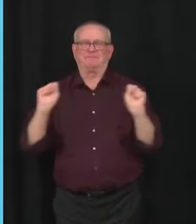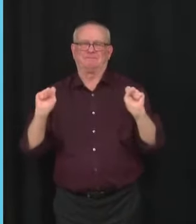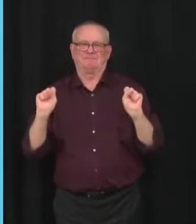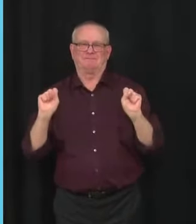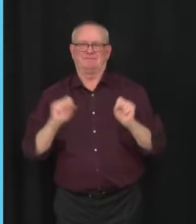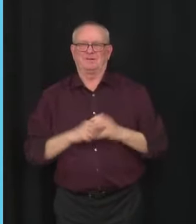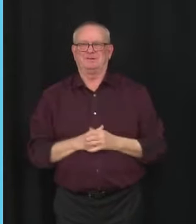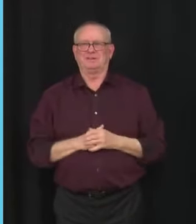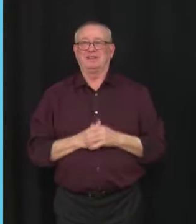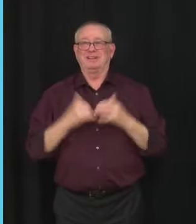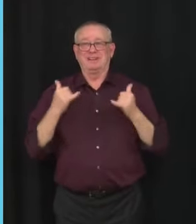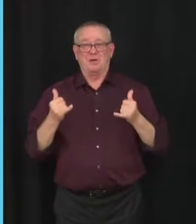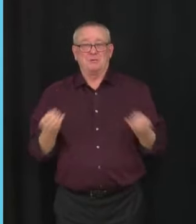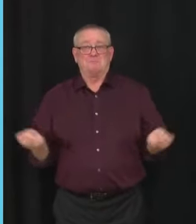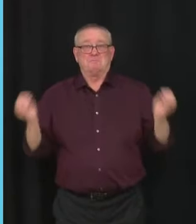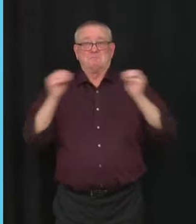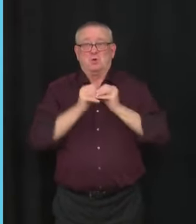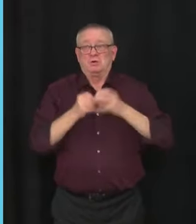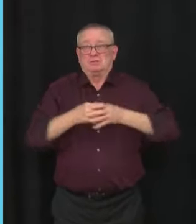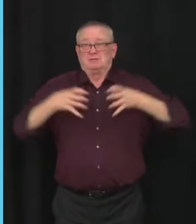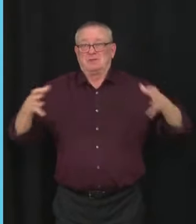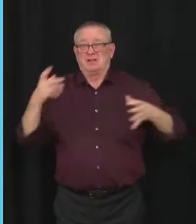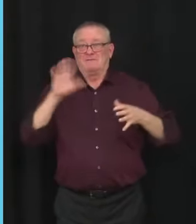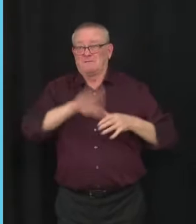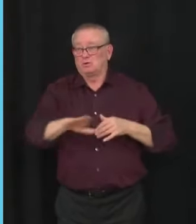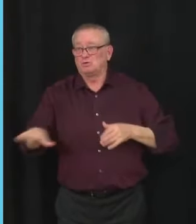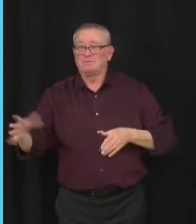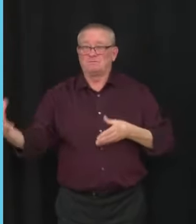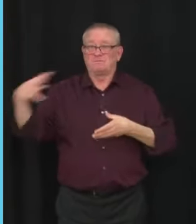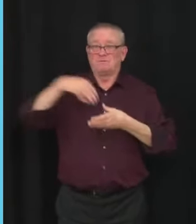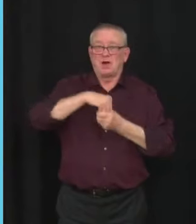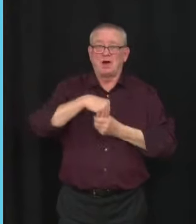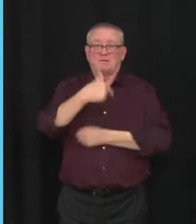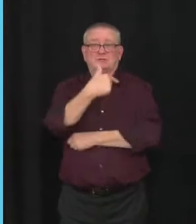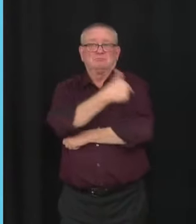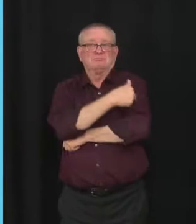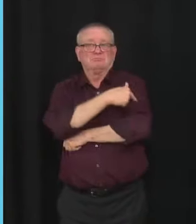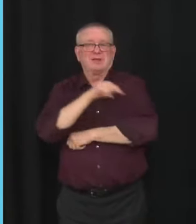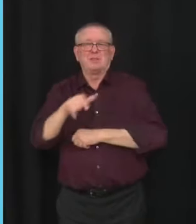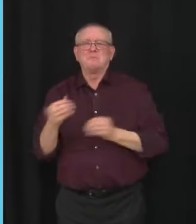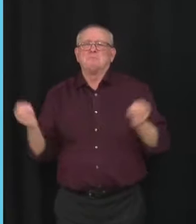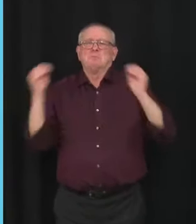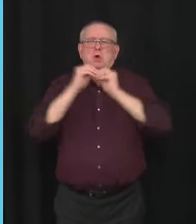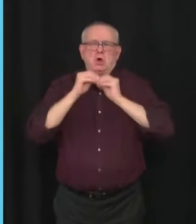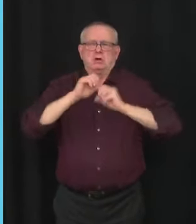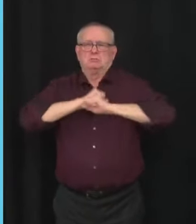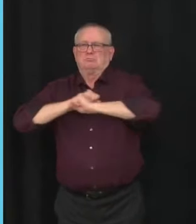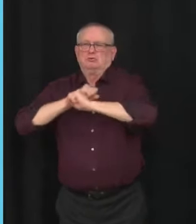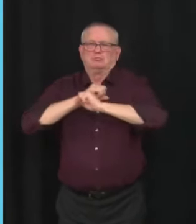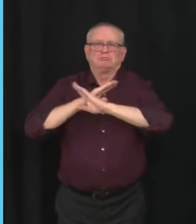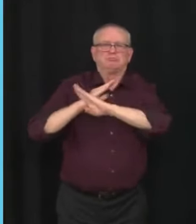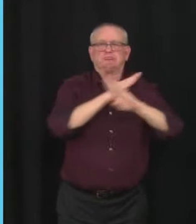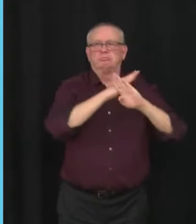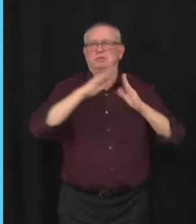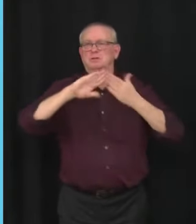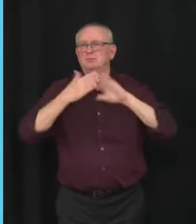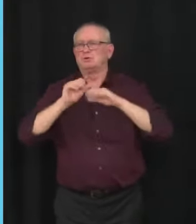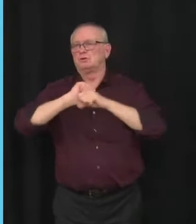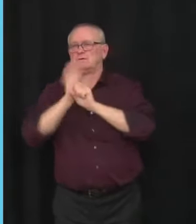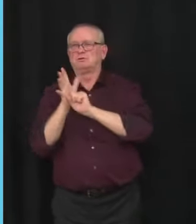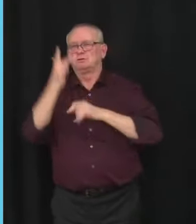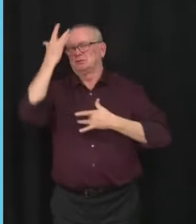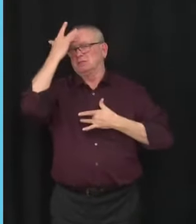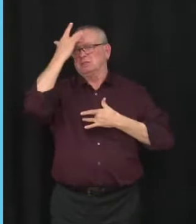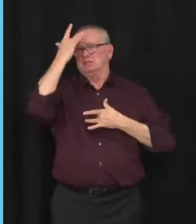it's the best tool that we have to protect the health and well-being of these young Albertans. Even though they have a very low